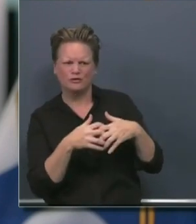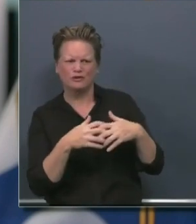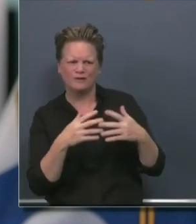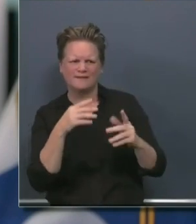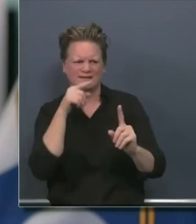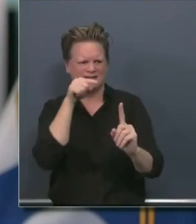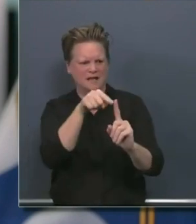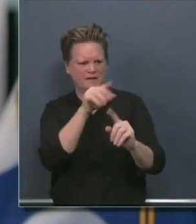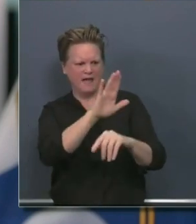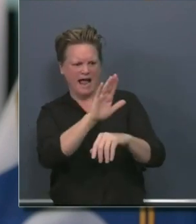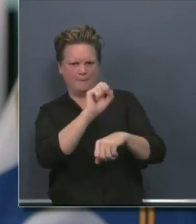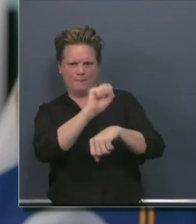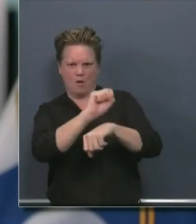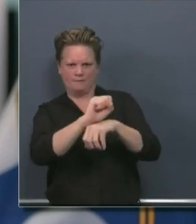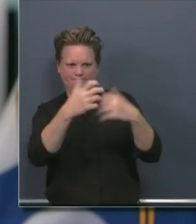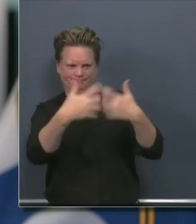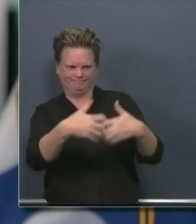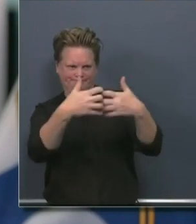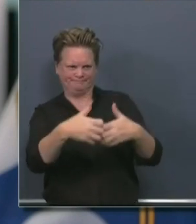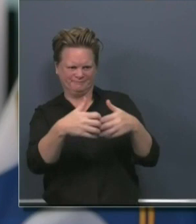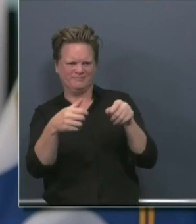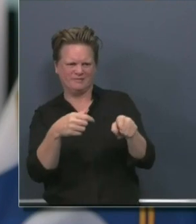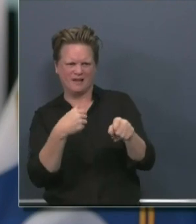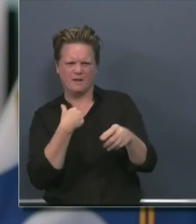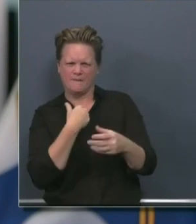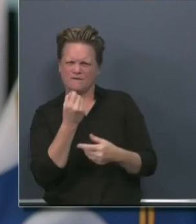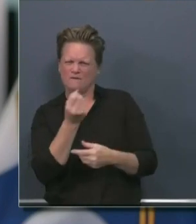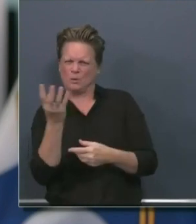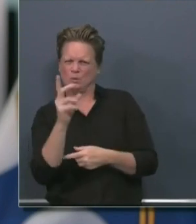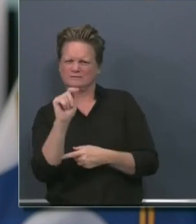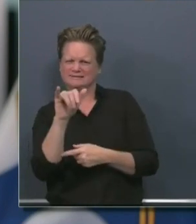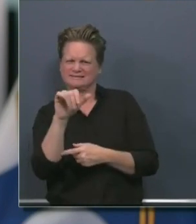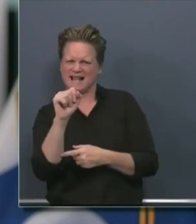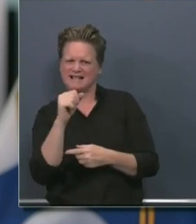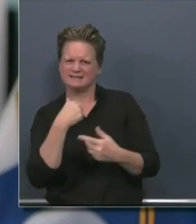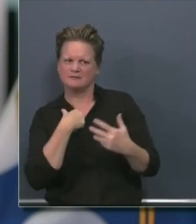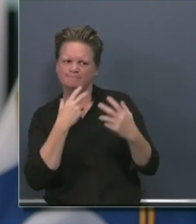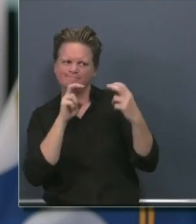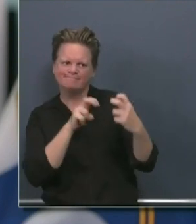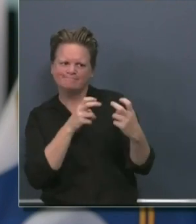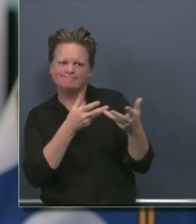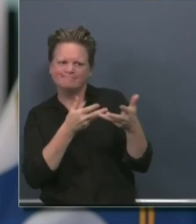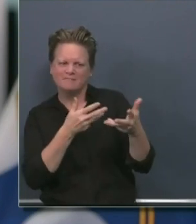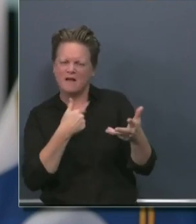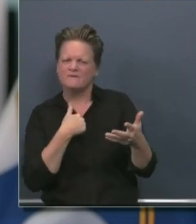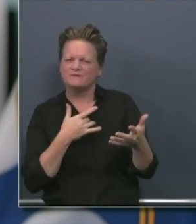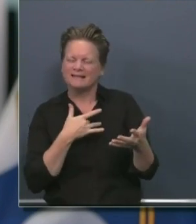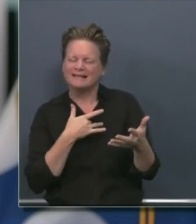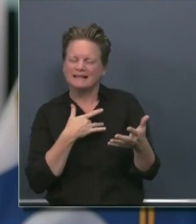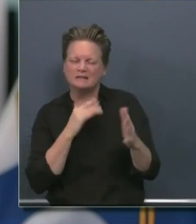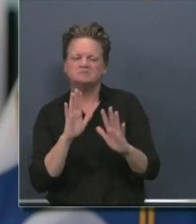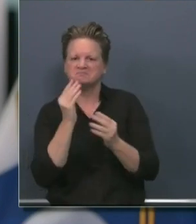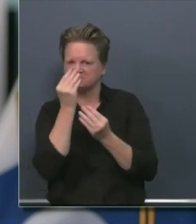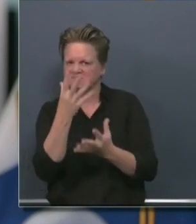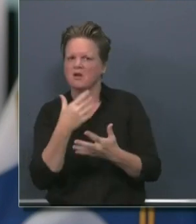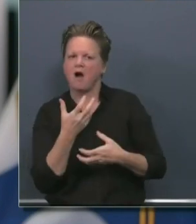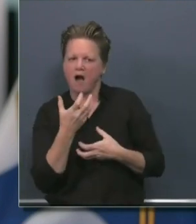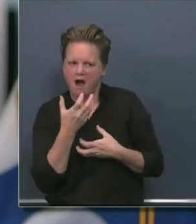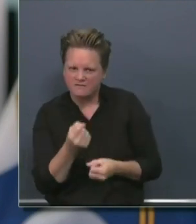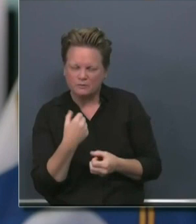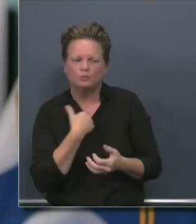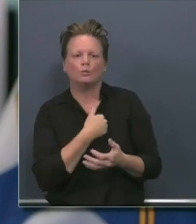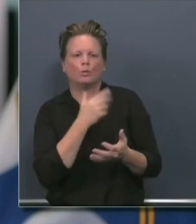and this company in the next number of days. So, uh, look, I have more confidence moving forward, uh, in our ability to support a company